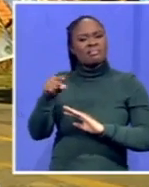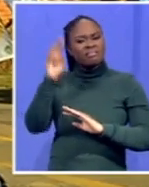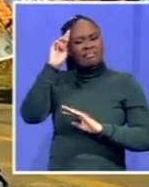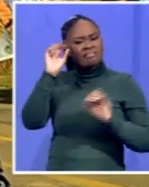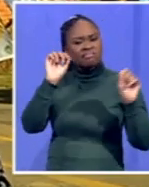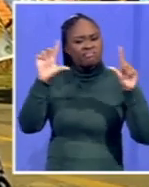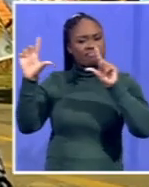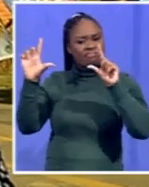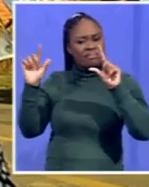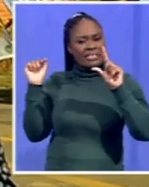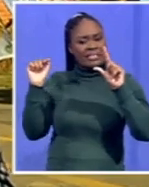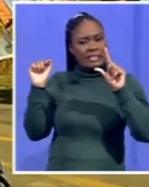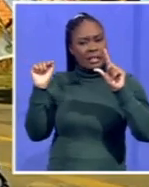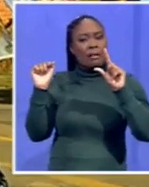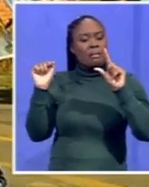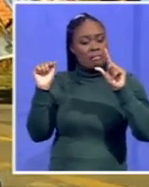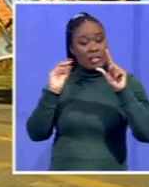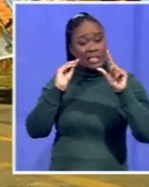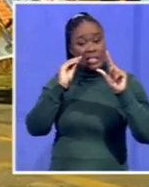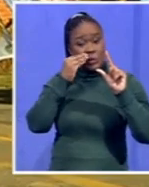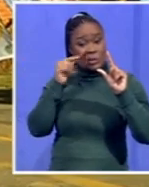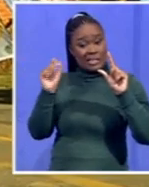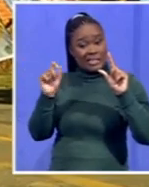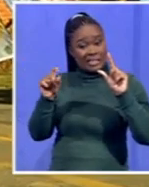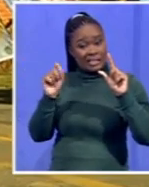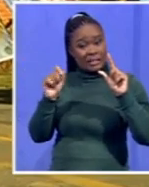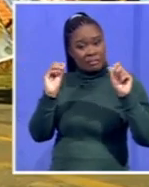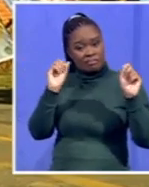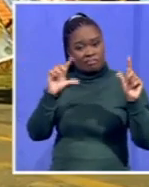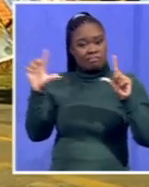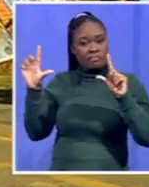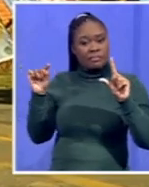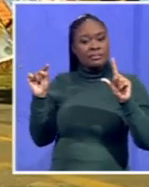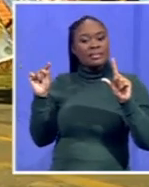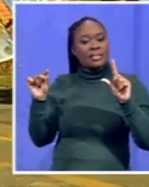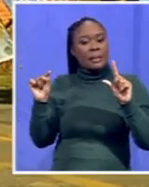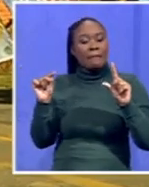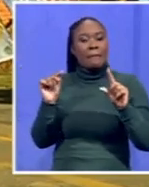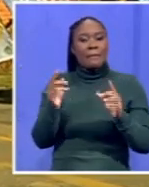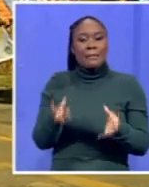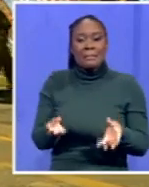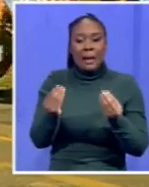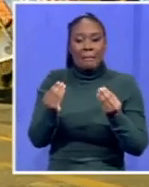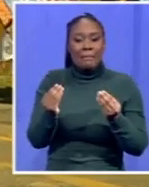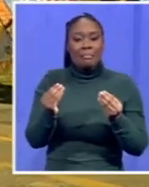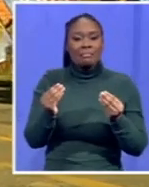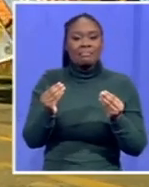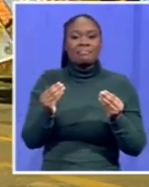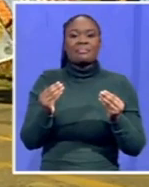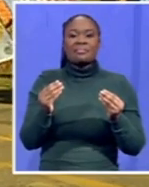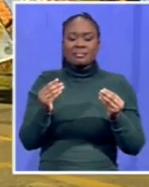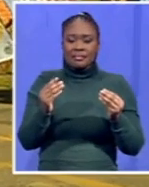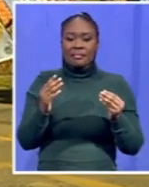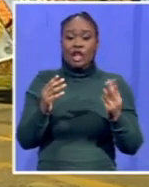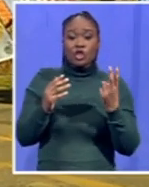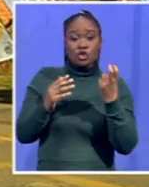we're covering that story. We also saw that they also, I mean, recovered the remains of two